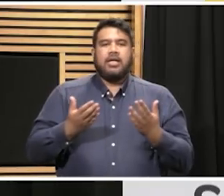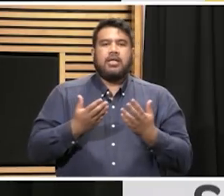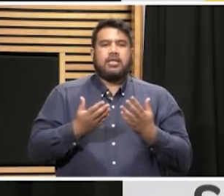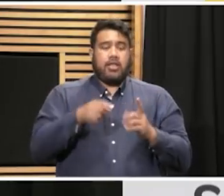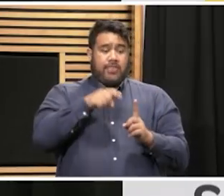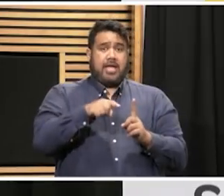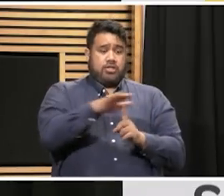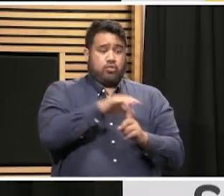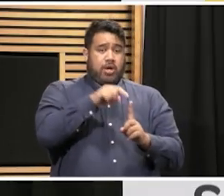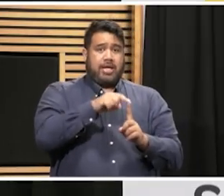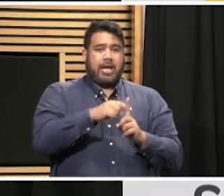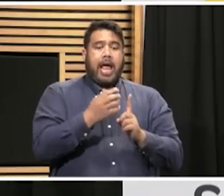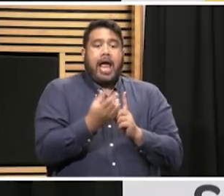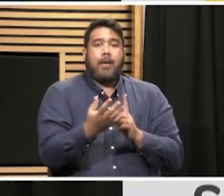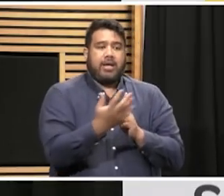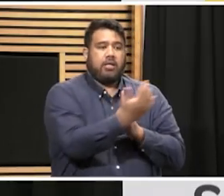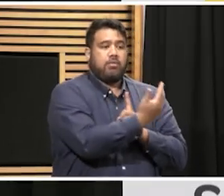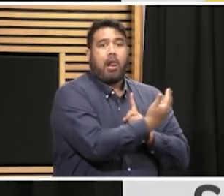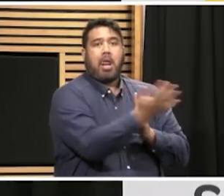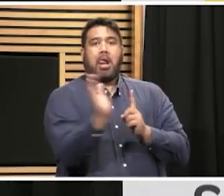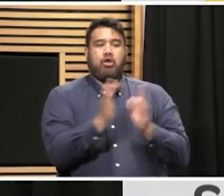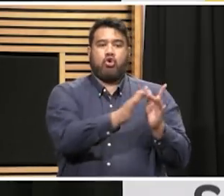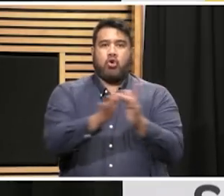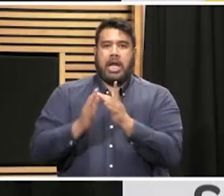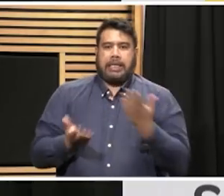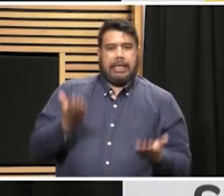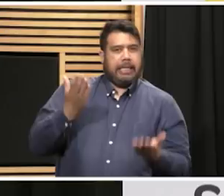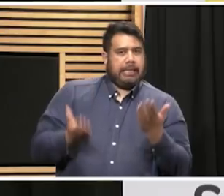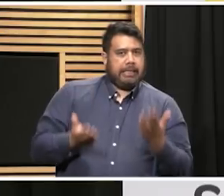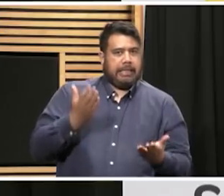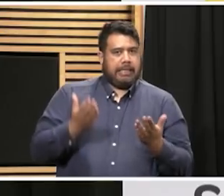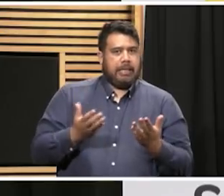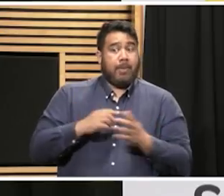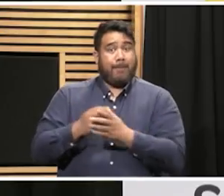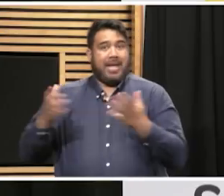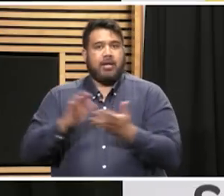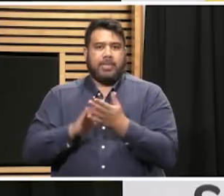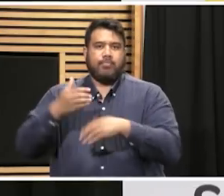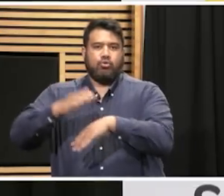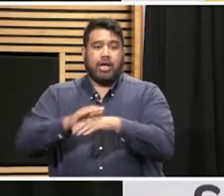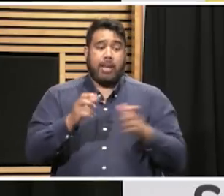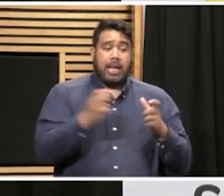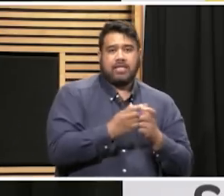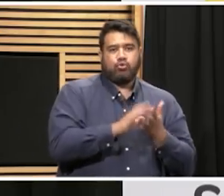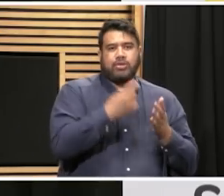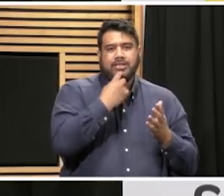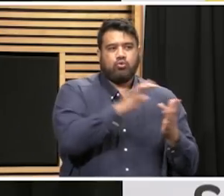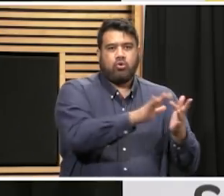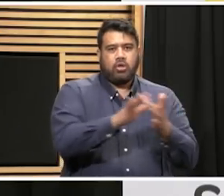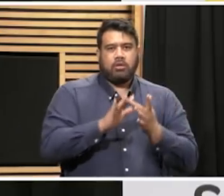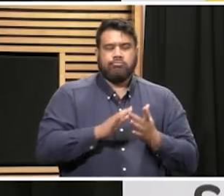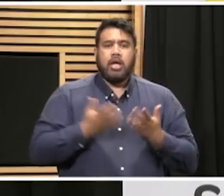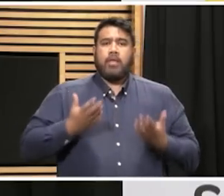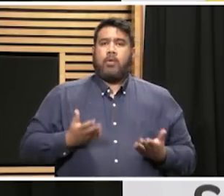associated with each case. Right now we've got around 100 people now working in our National Contact